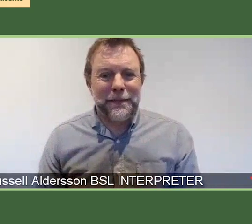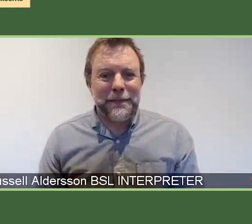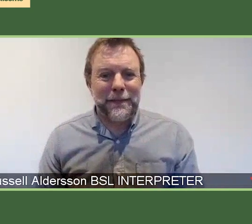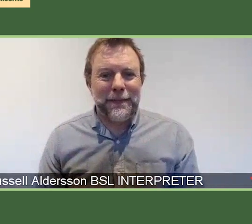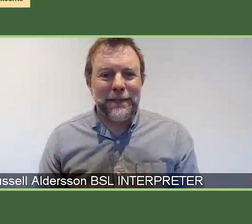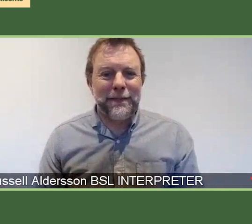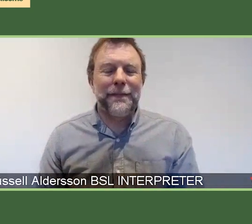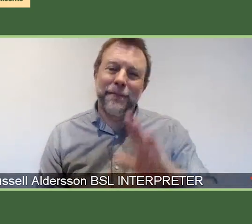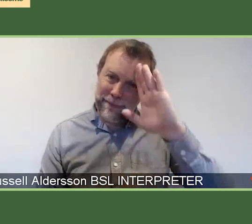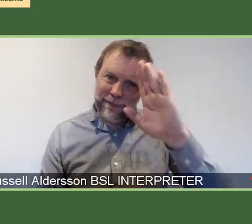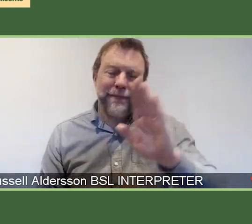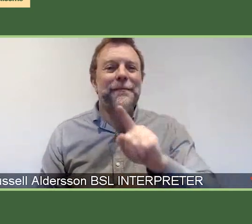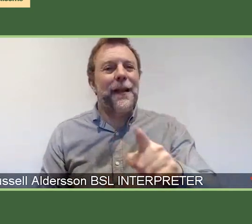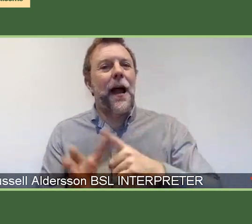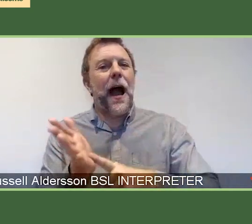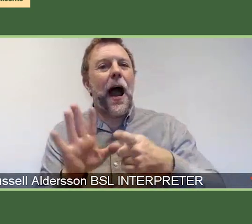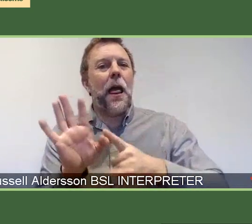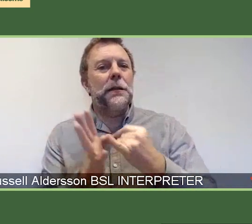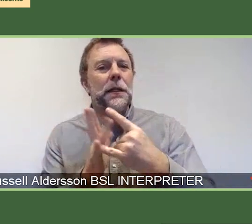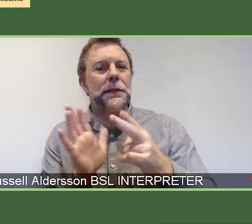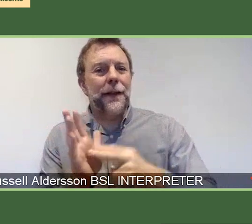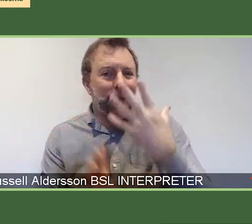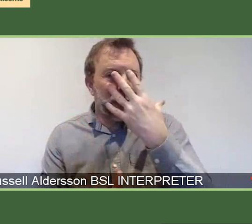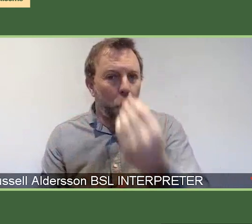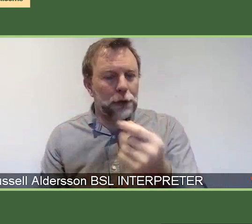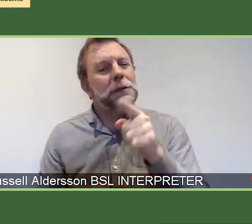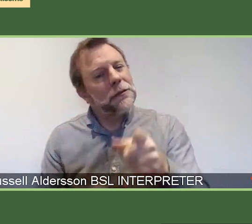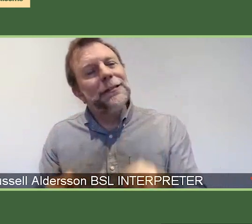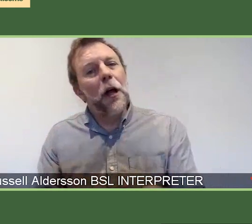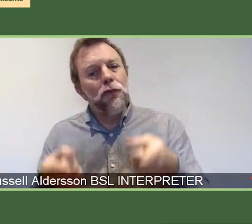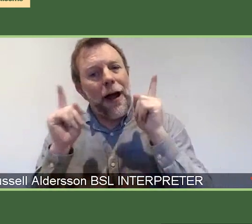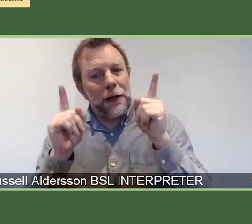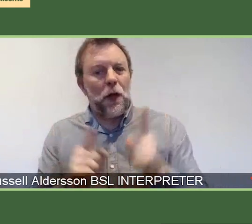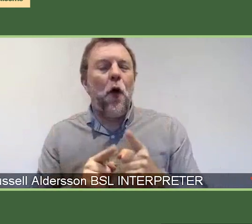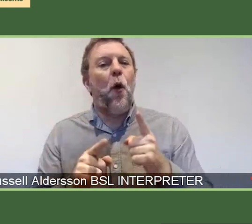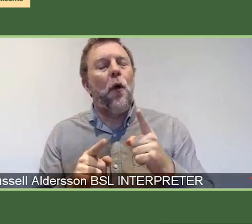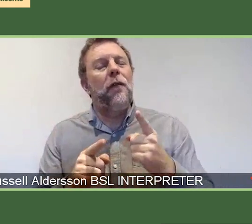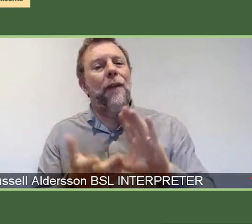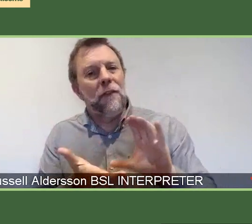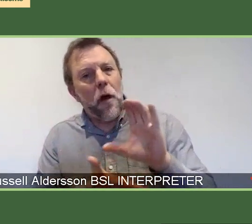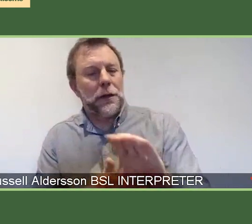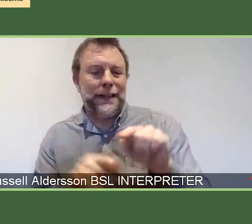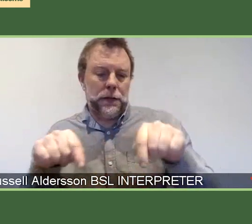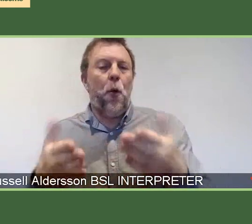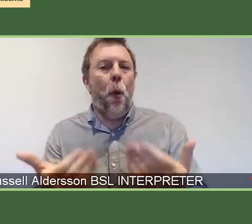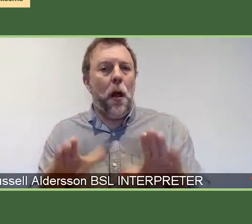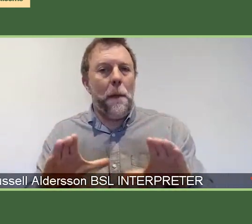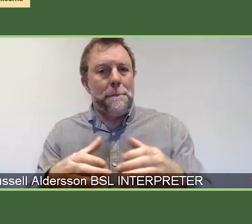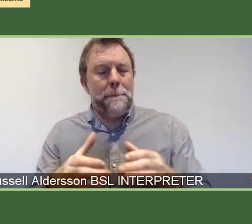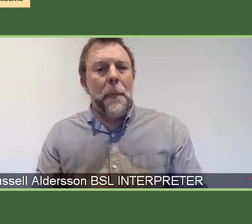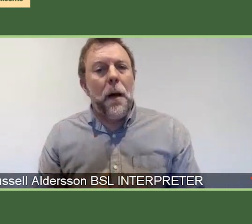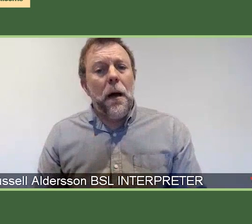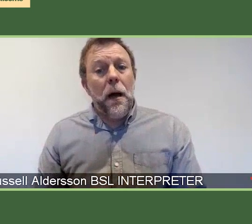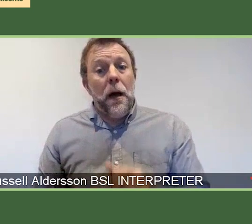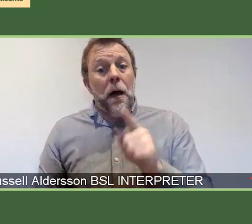Hello, everyone. My name is Alison Fox. I'm the director of research funding at Wellcome. I am a